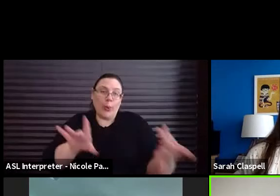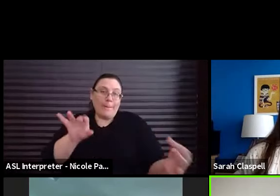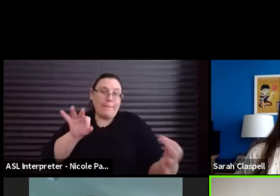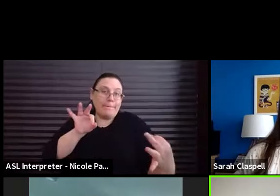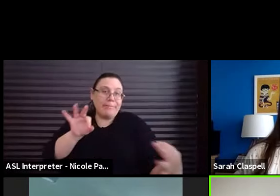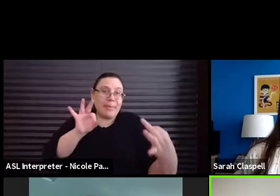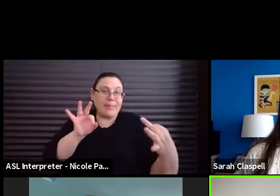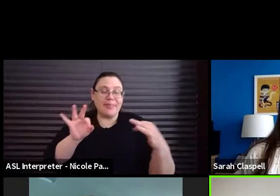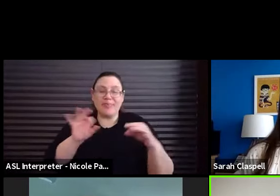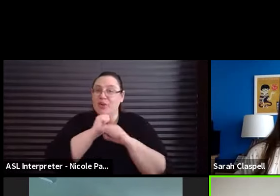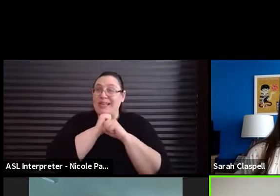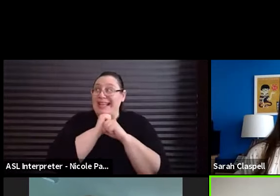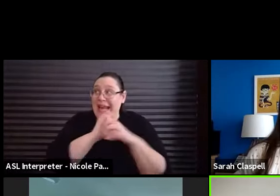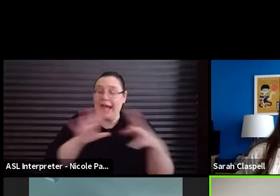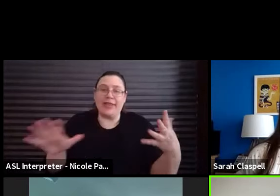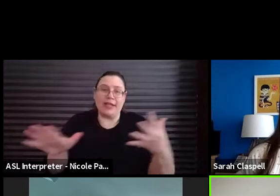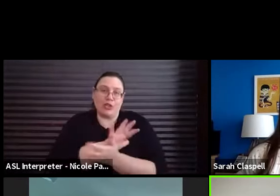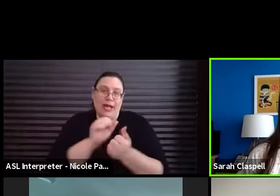anything to damage it.